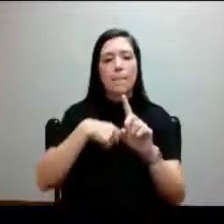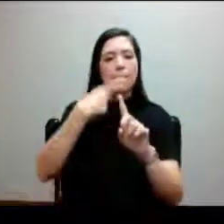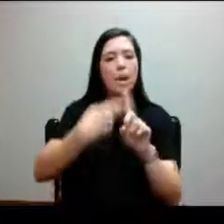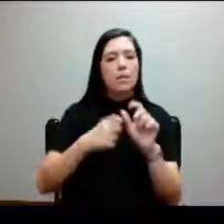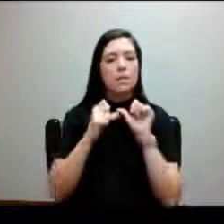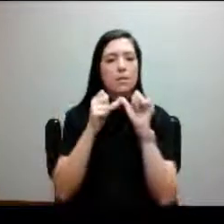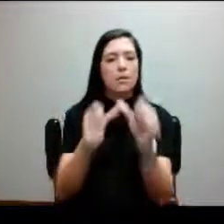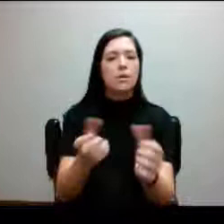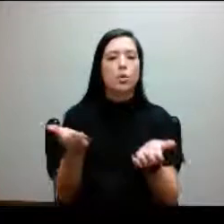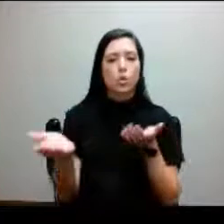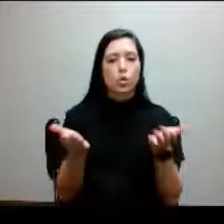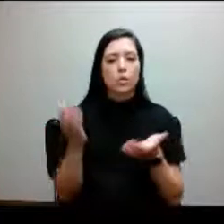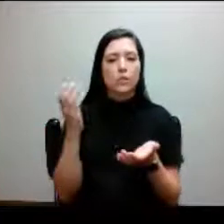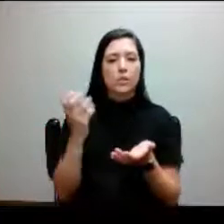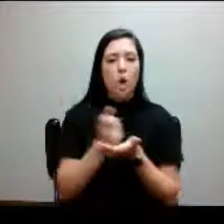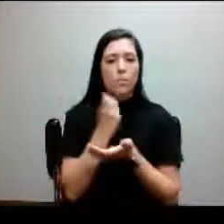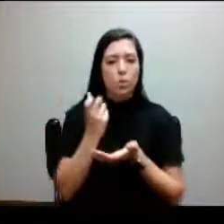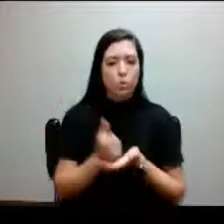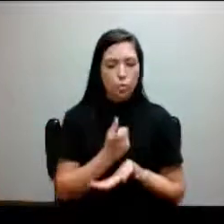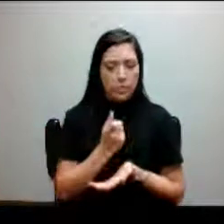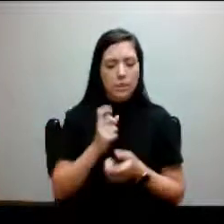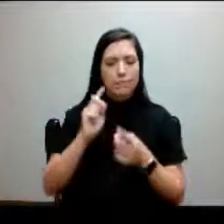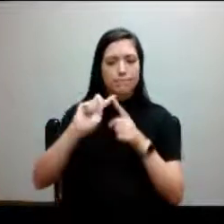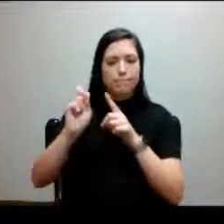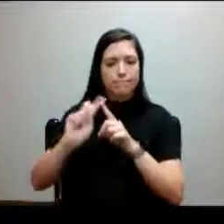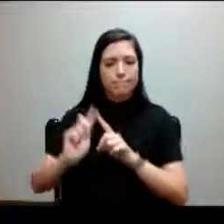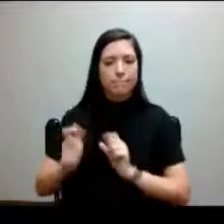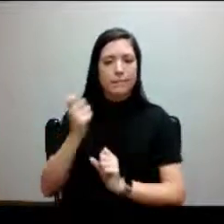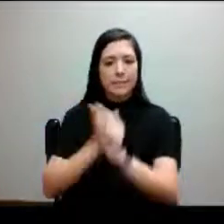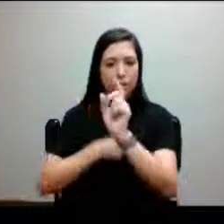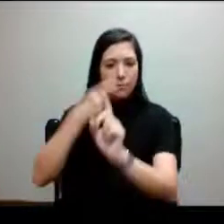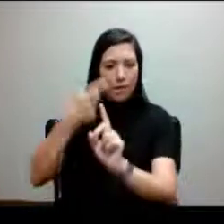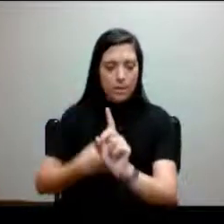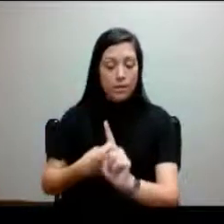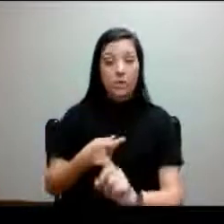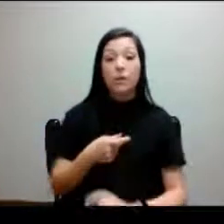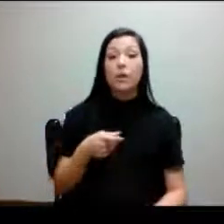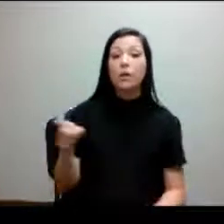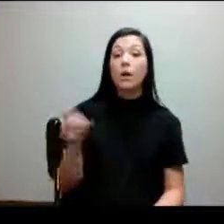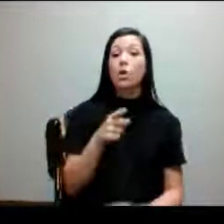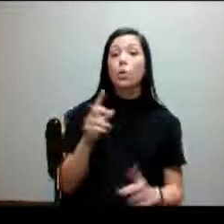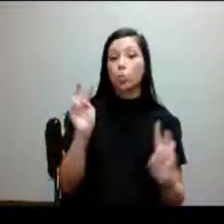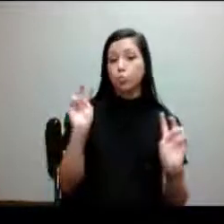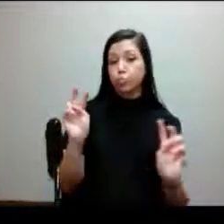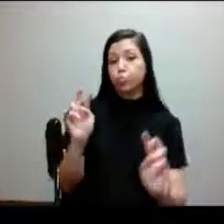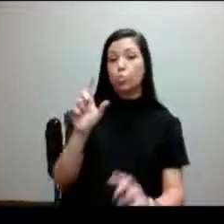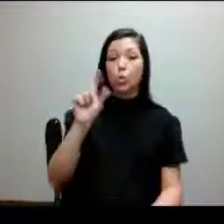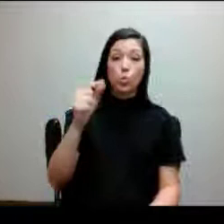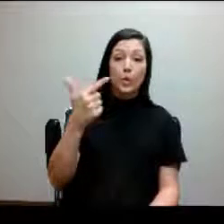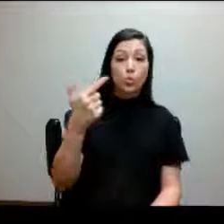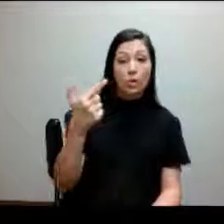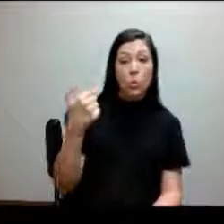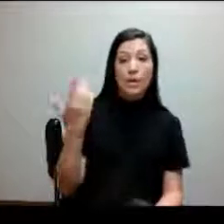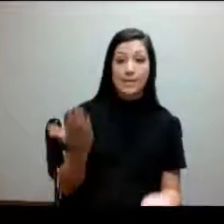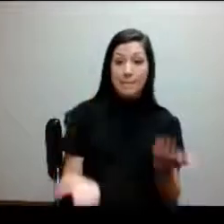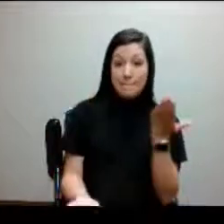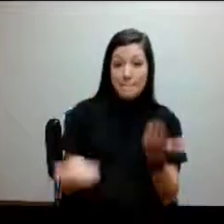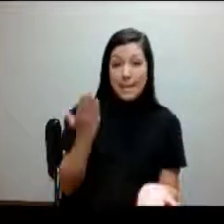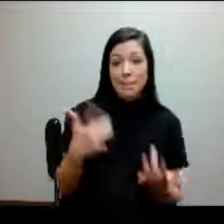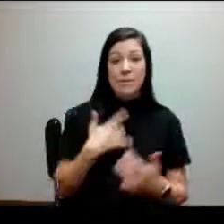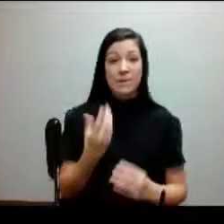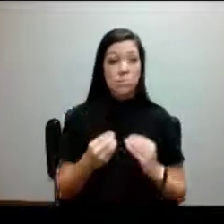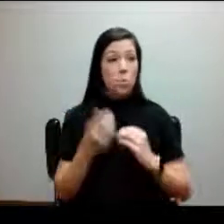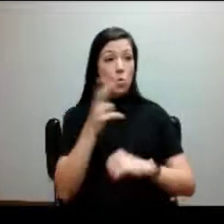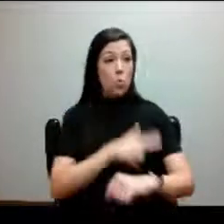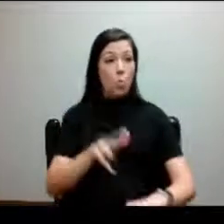opportunities, a different one each month. And for those who are looking forward to 2021, where we may have a sense of normalcy,